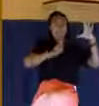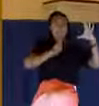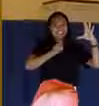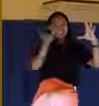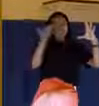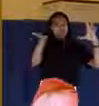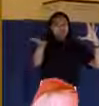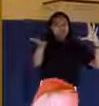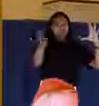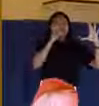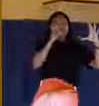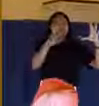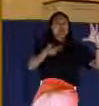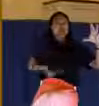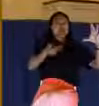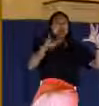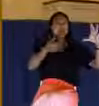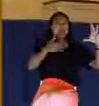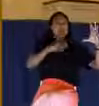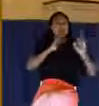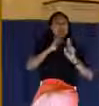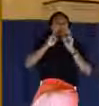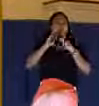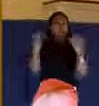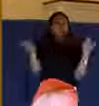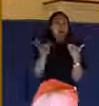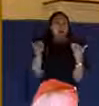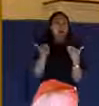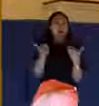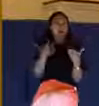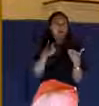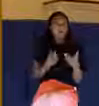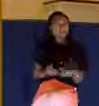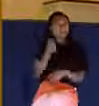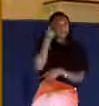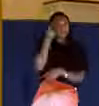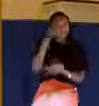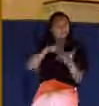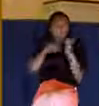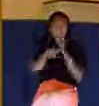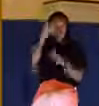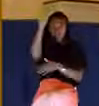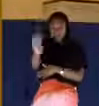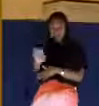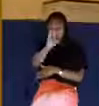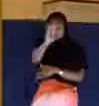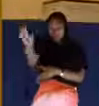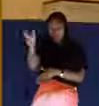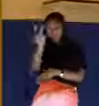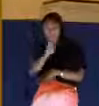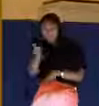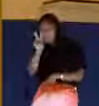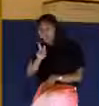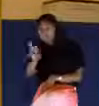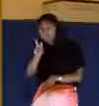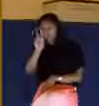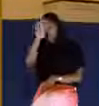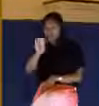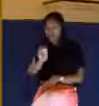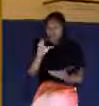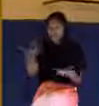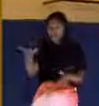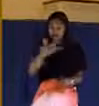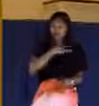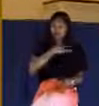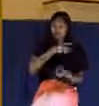in all of this? Do I really understand and grasp the meaning of the cross? And has the cross of Christ